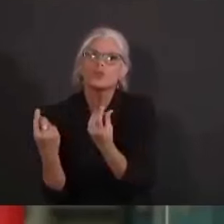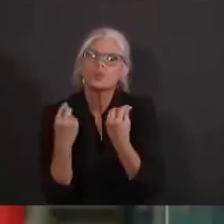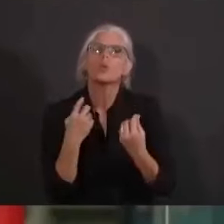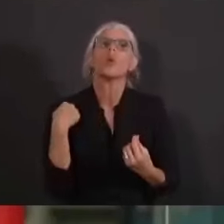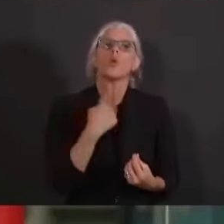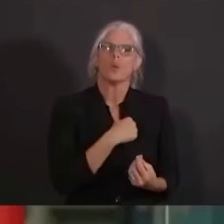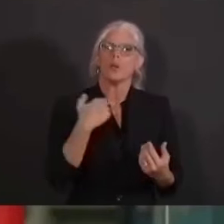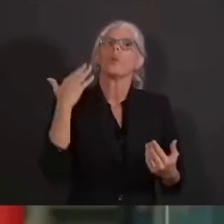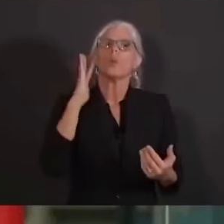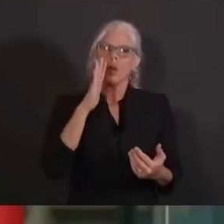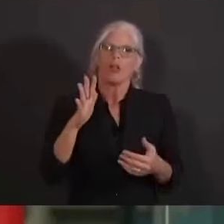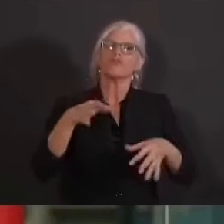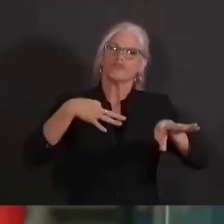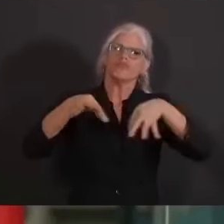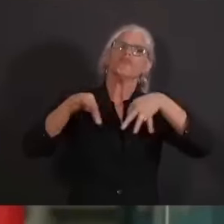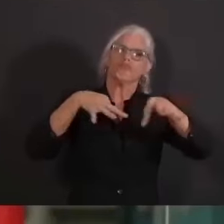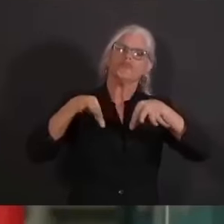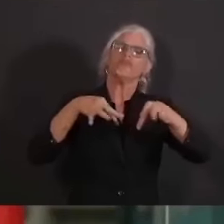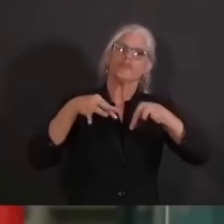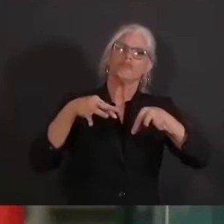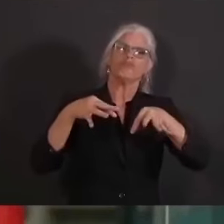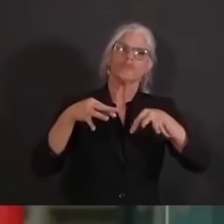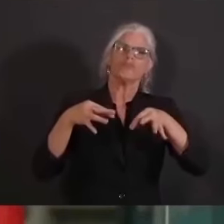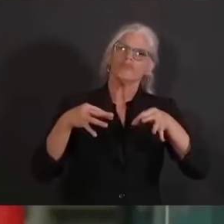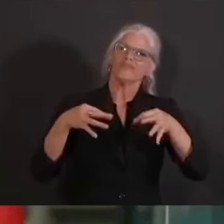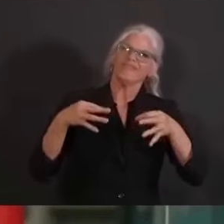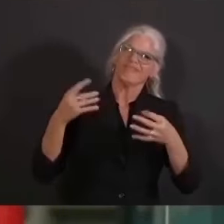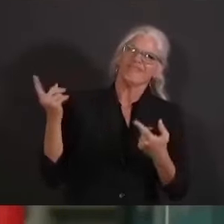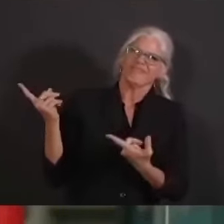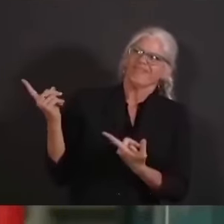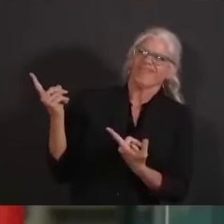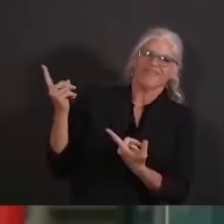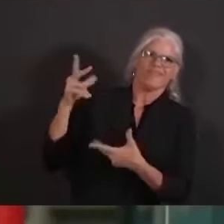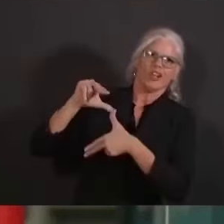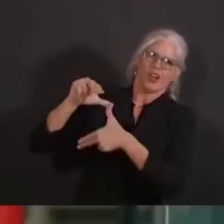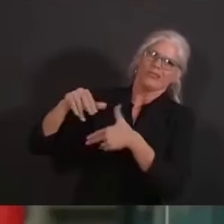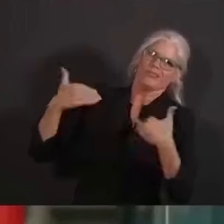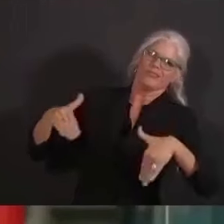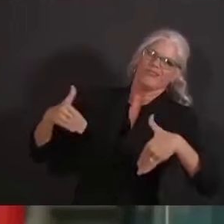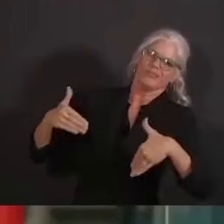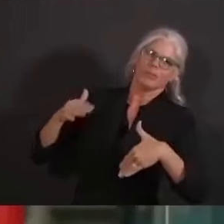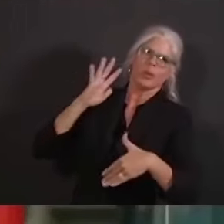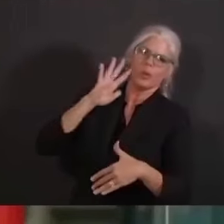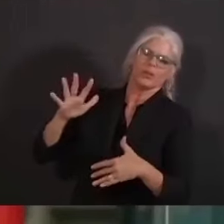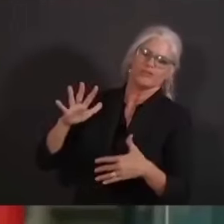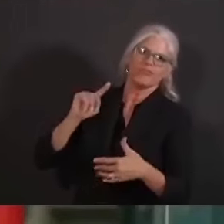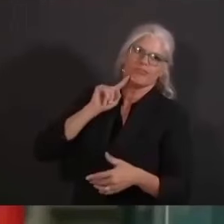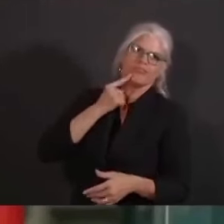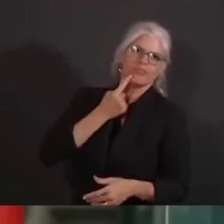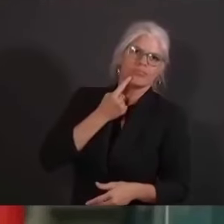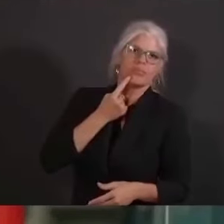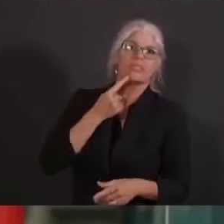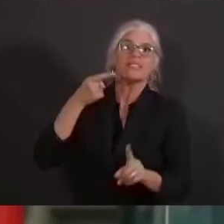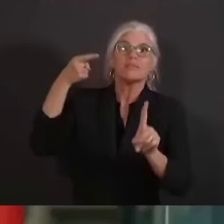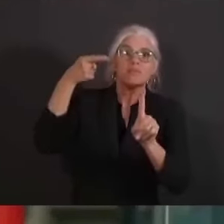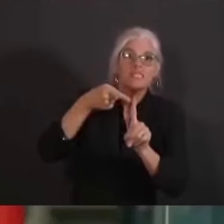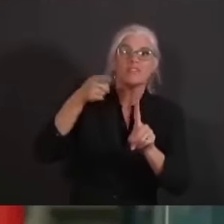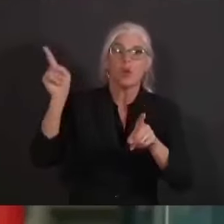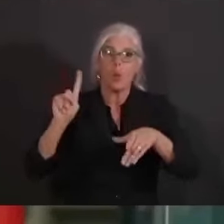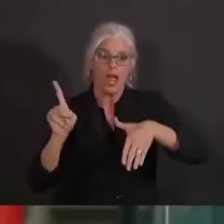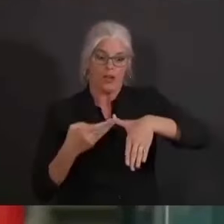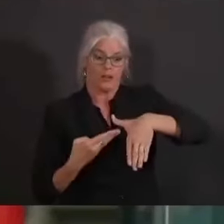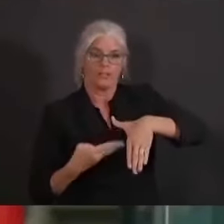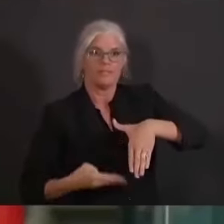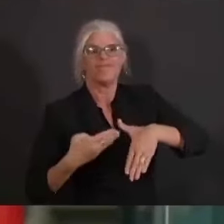something uh pretty big i think uh is is is very likely uh exactly where and at what time remains to be seen